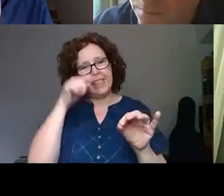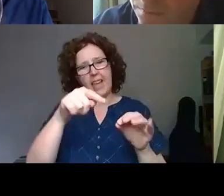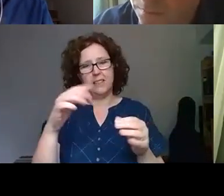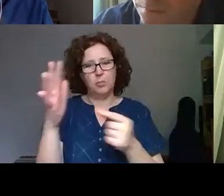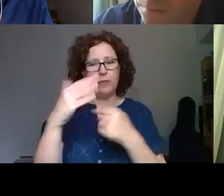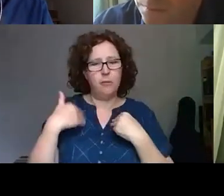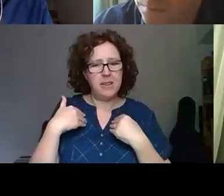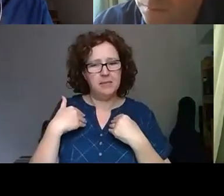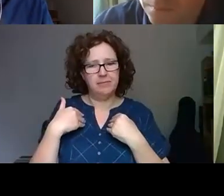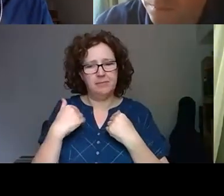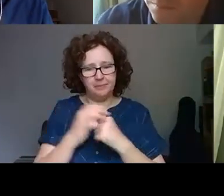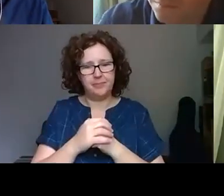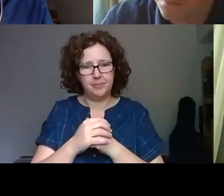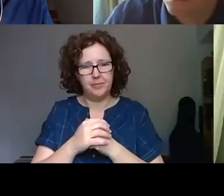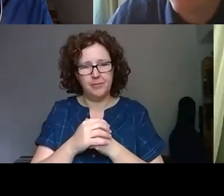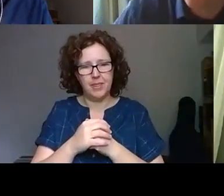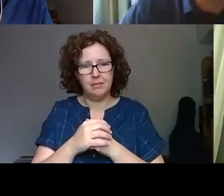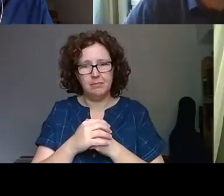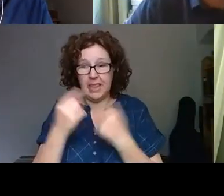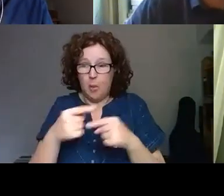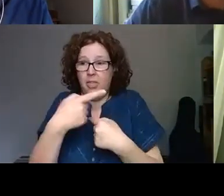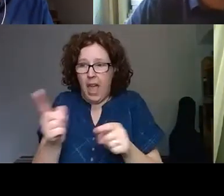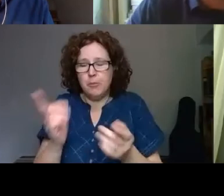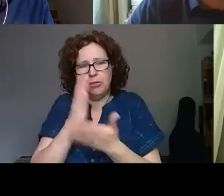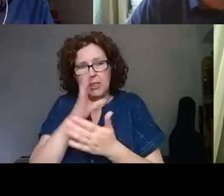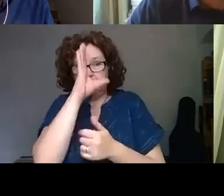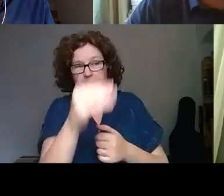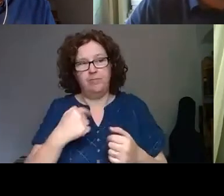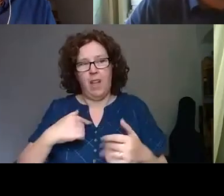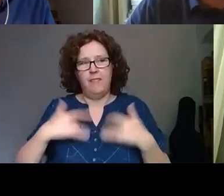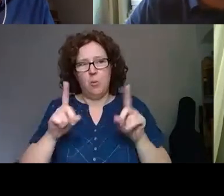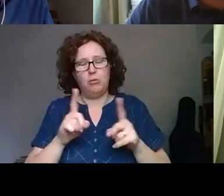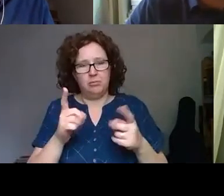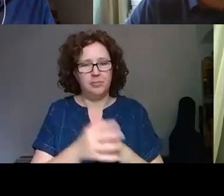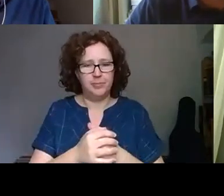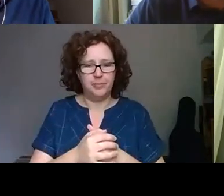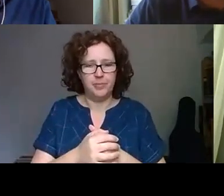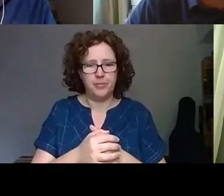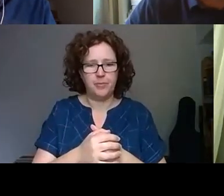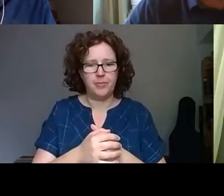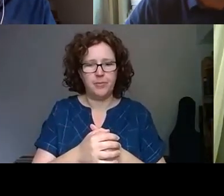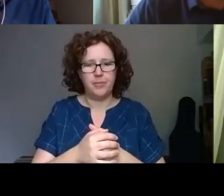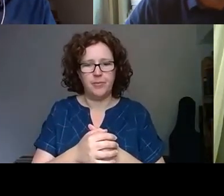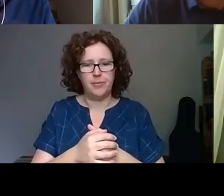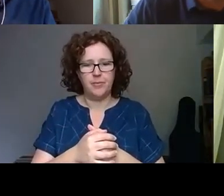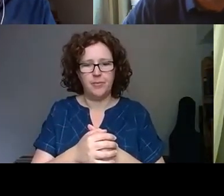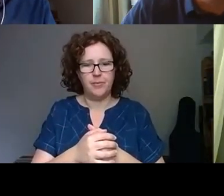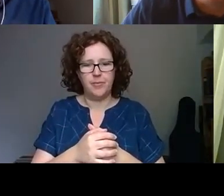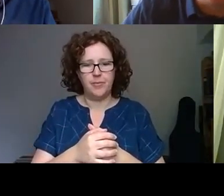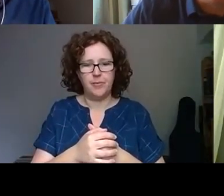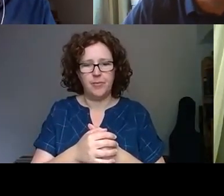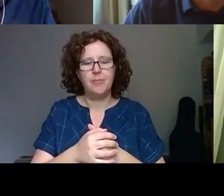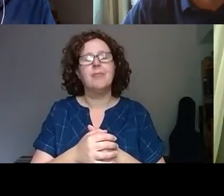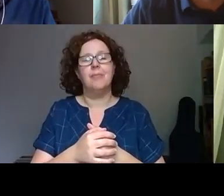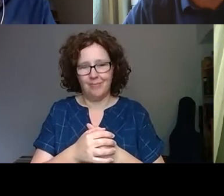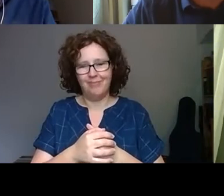and really, you know, tell us tell us their thoughts. I am. I am. really encourage Richard and